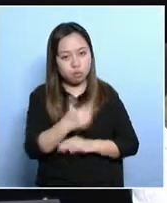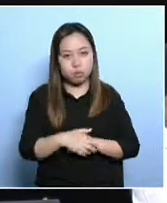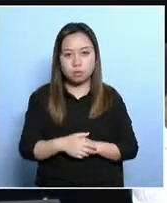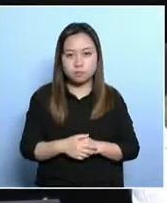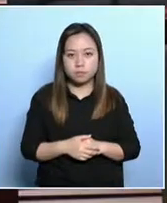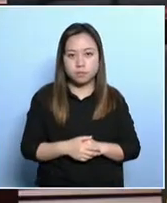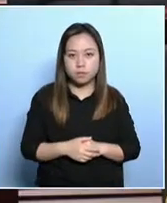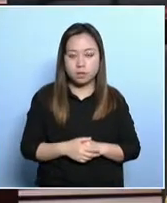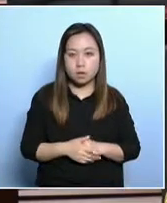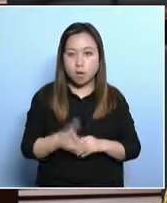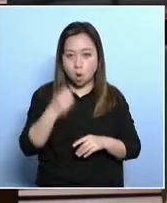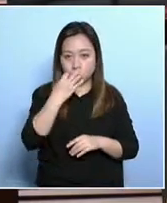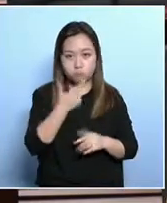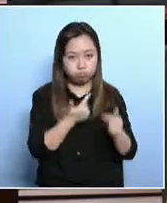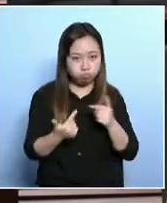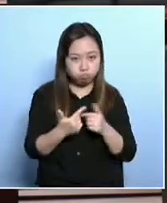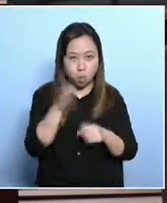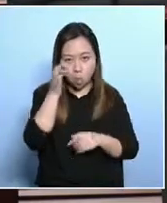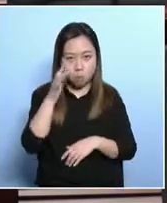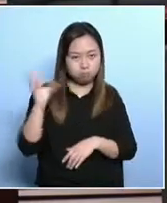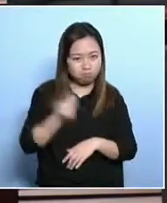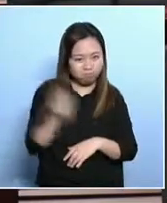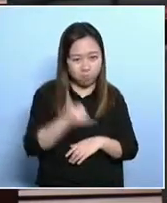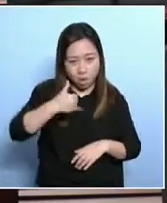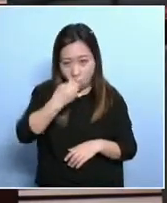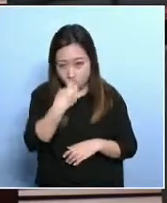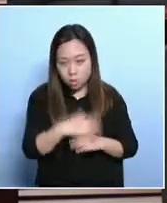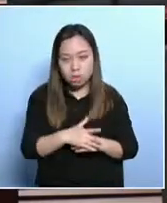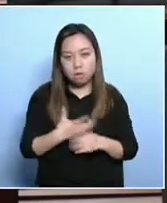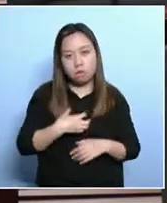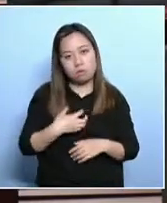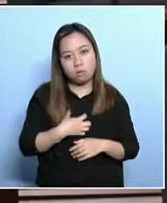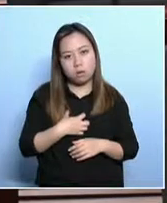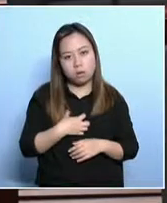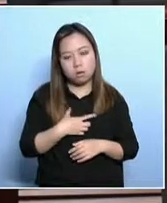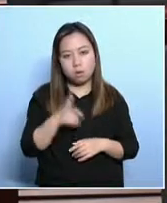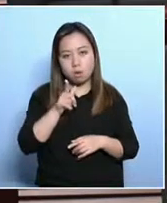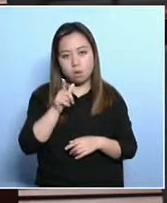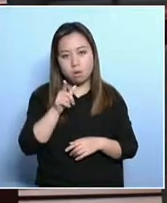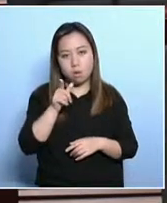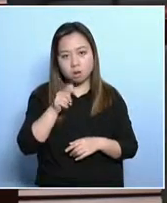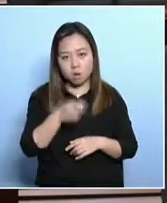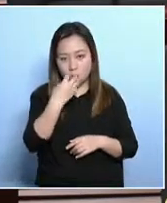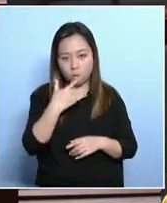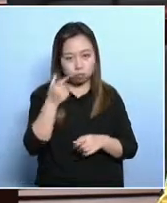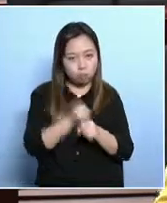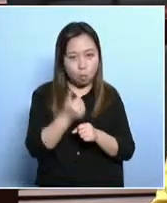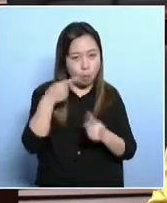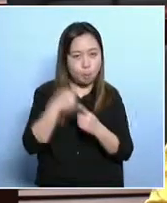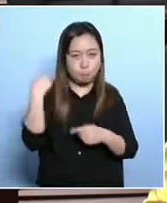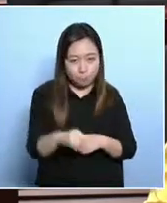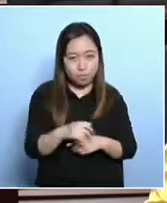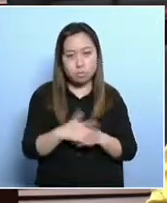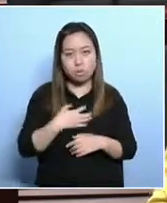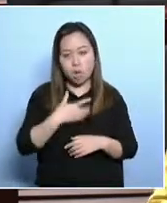Mr. Long, have to end soon. Now, if we keep having poor immigrants,